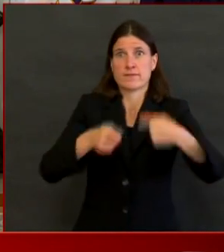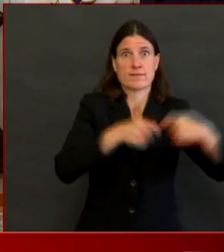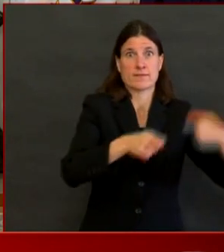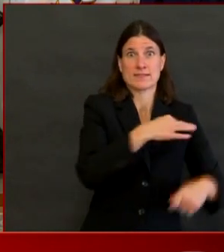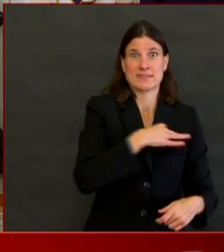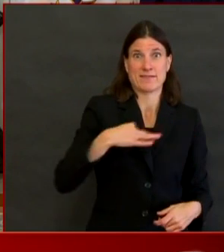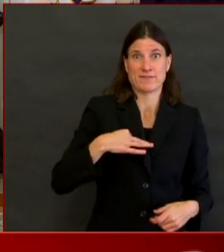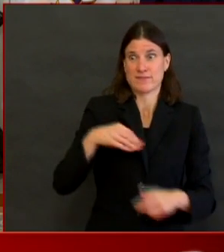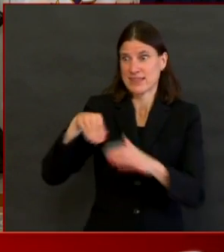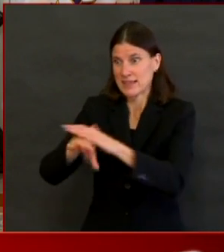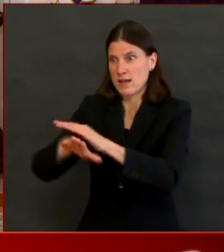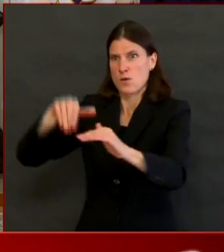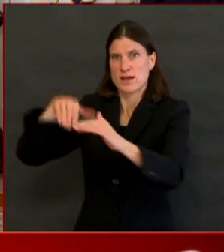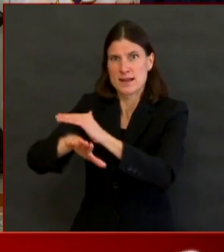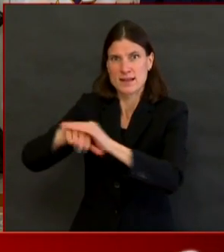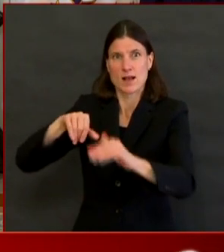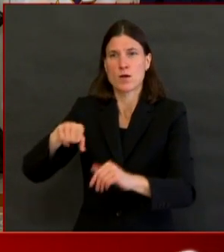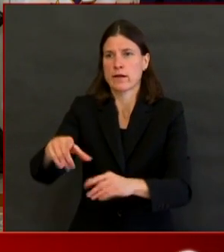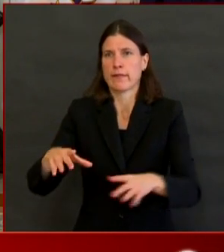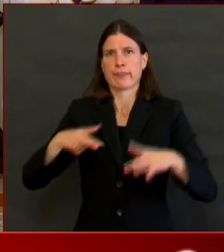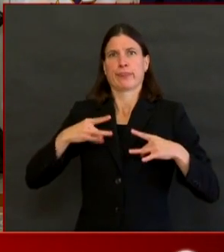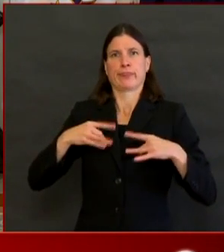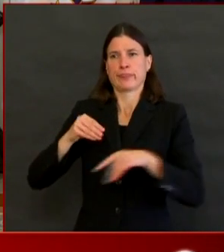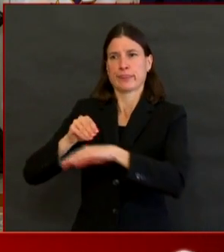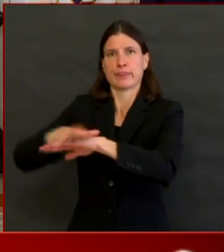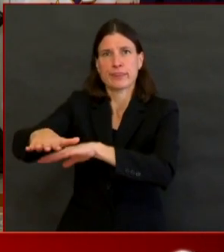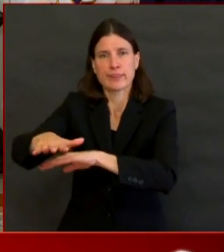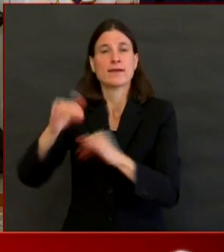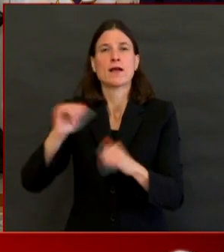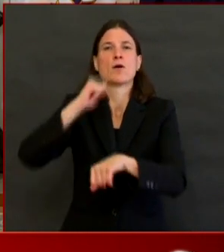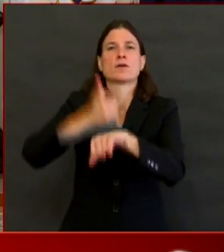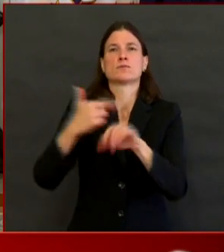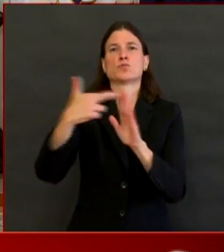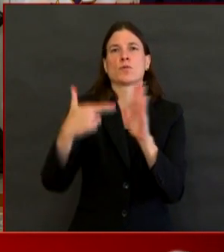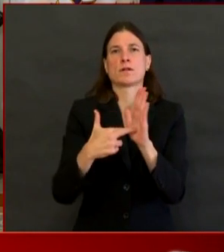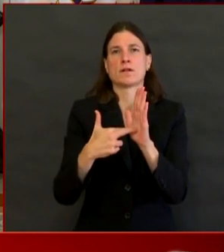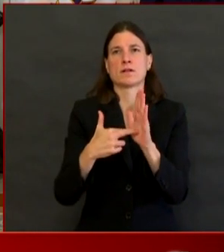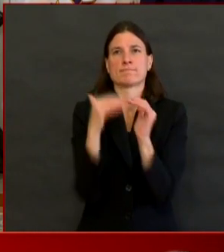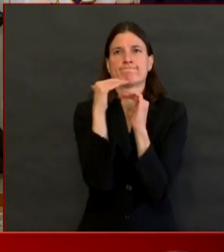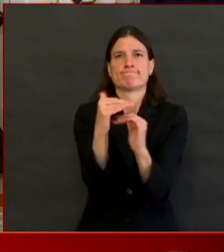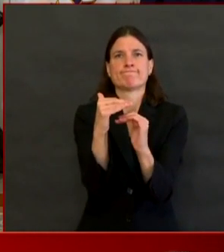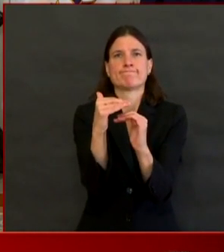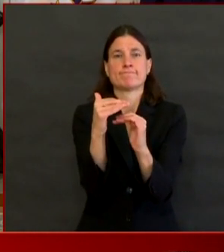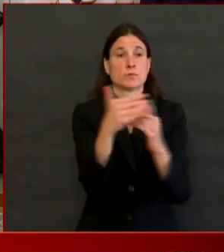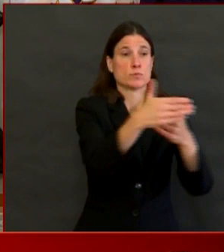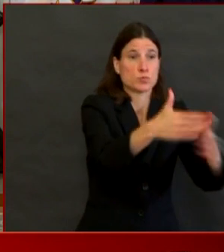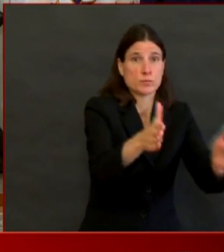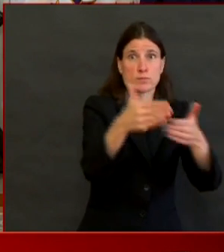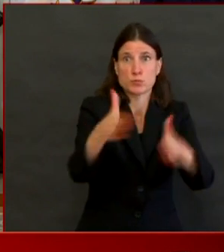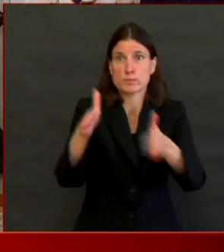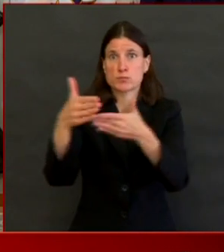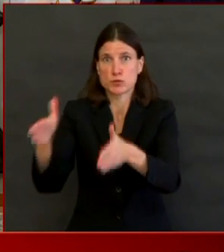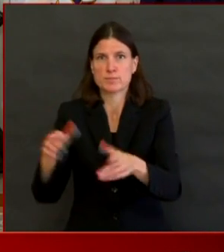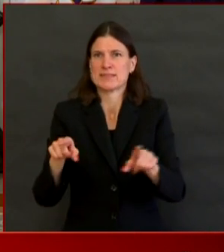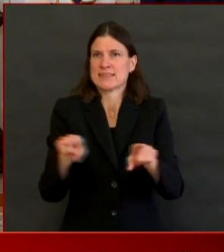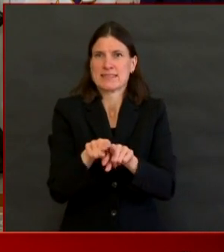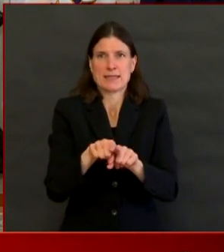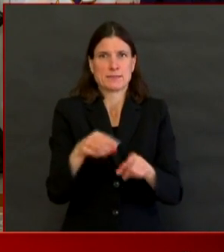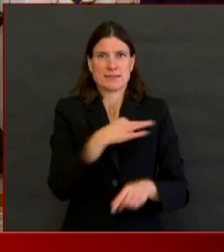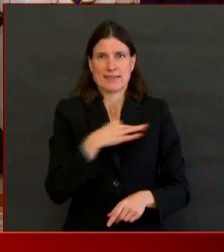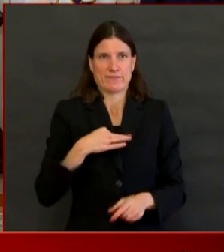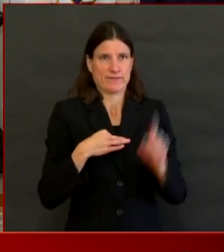please do not send packages and flowers to your loved ones in nursing homes